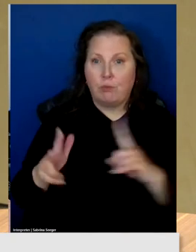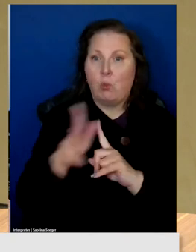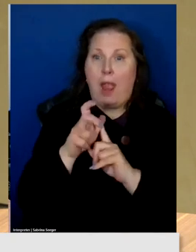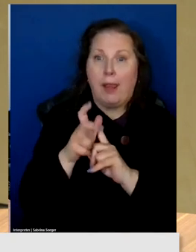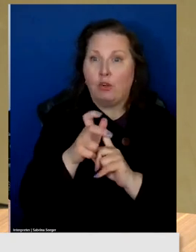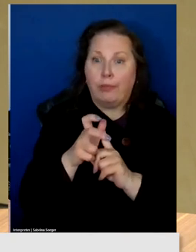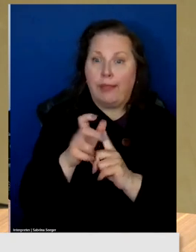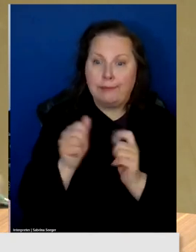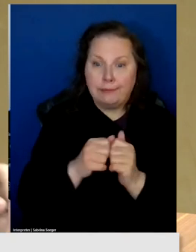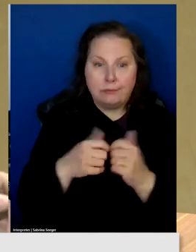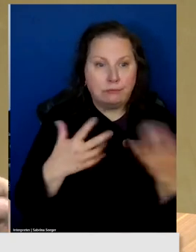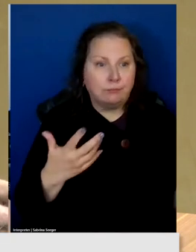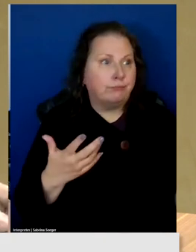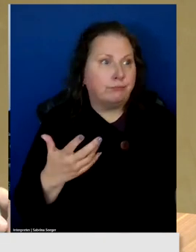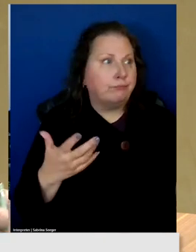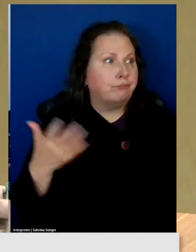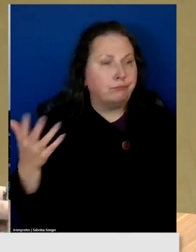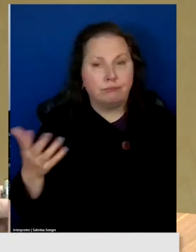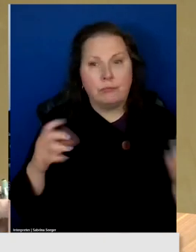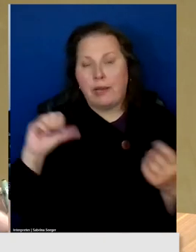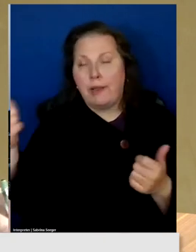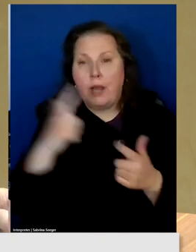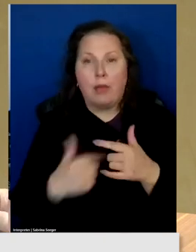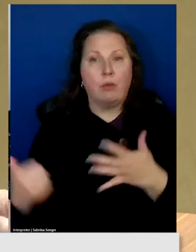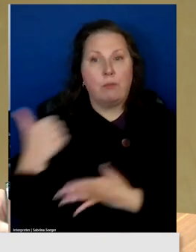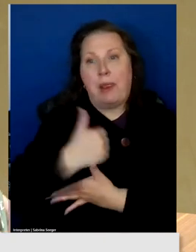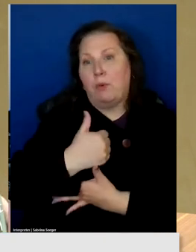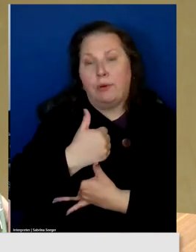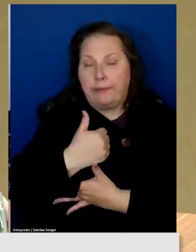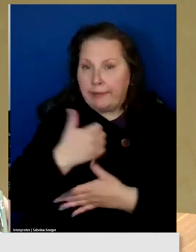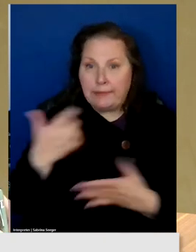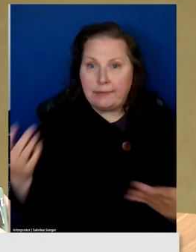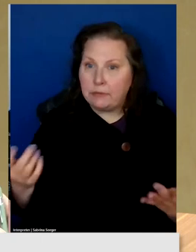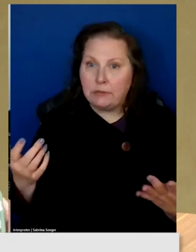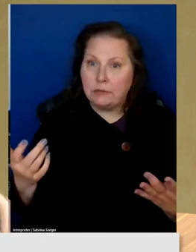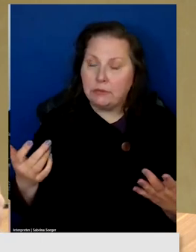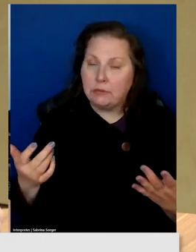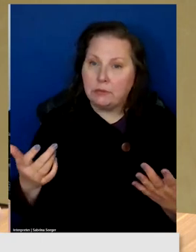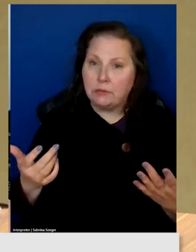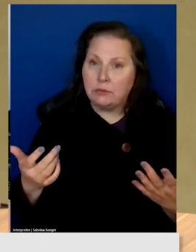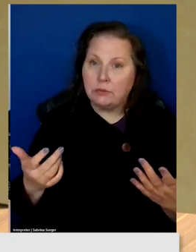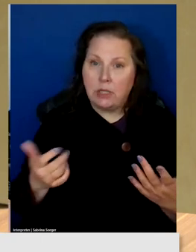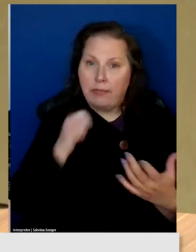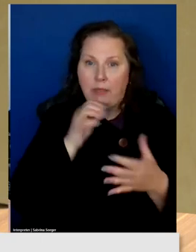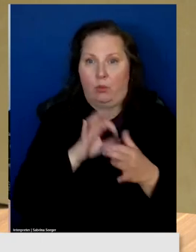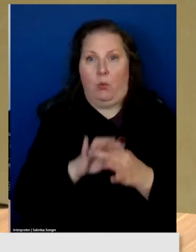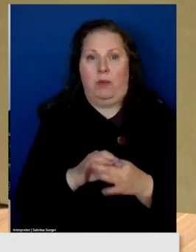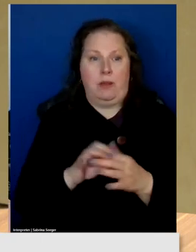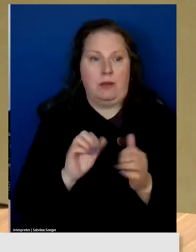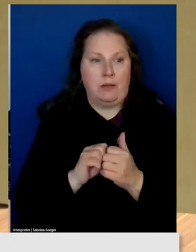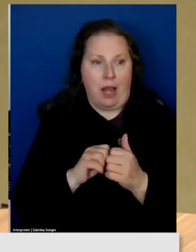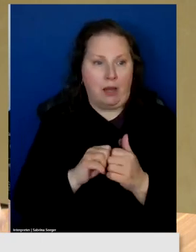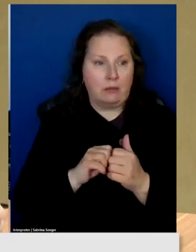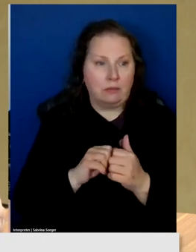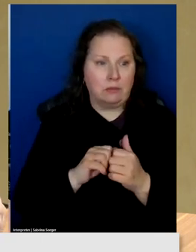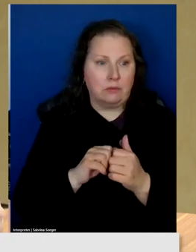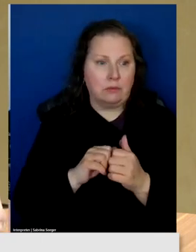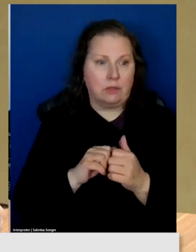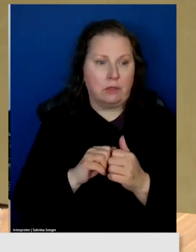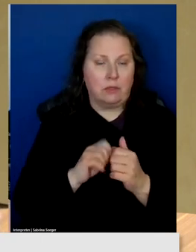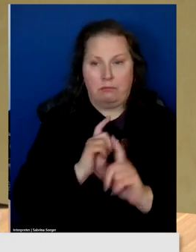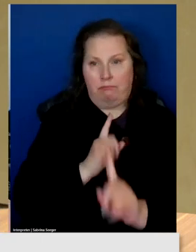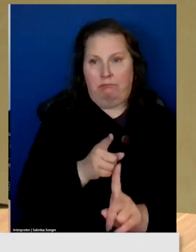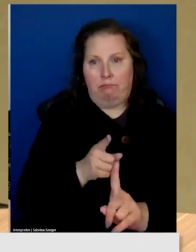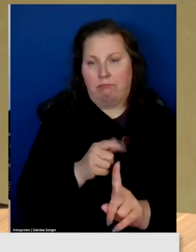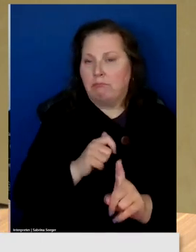and, uh, other priorities that don't address the merits or